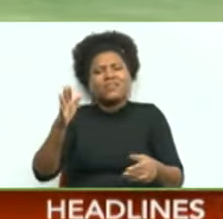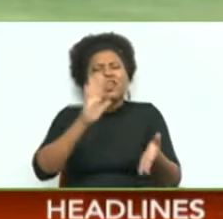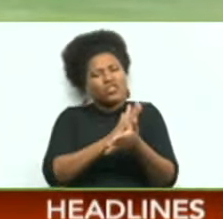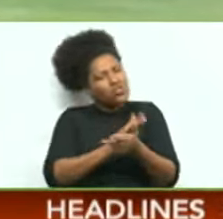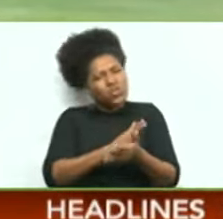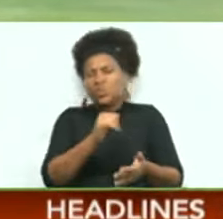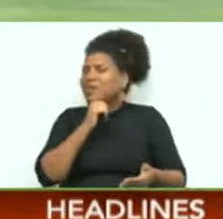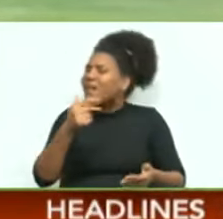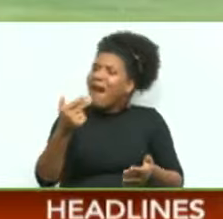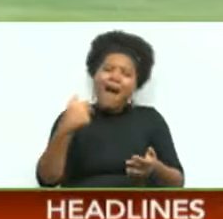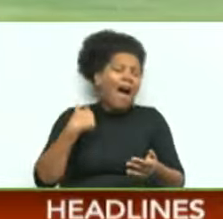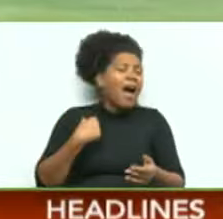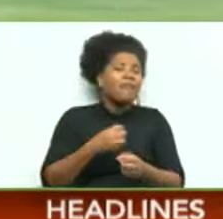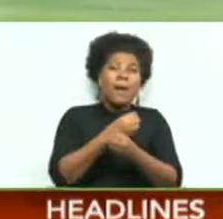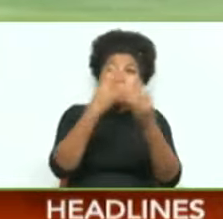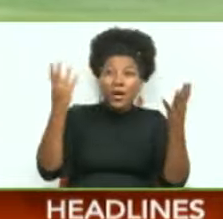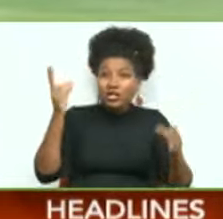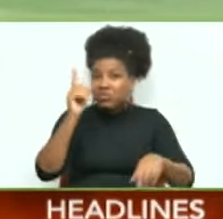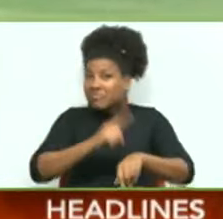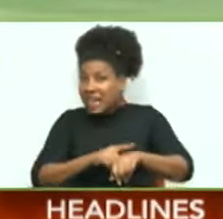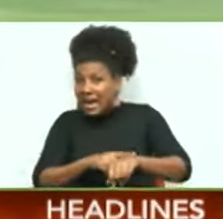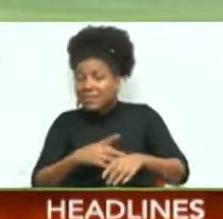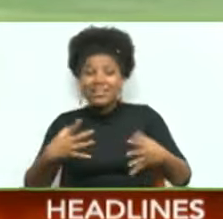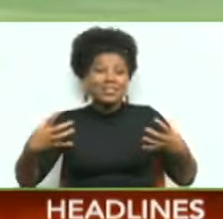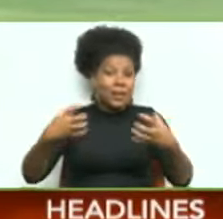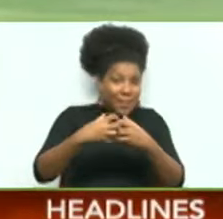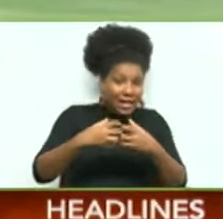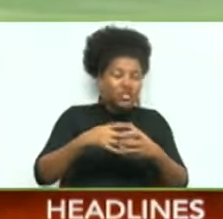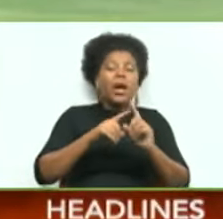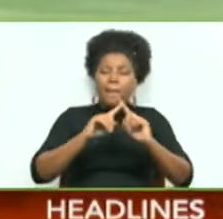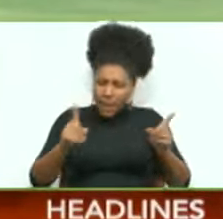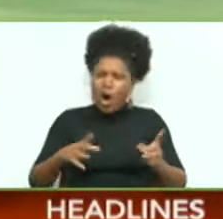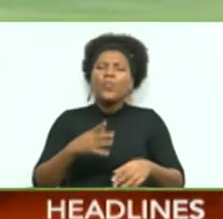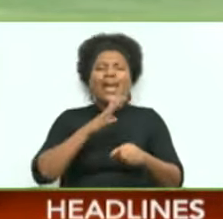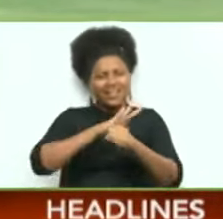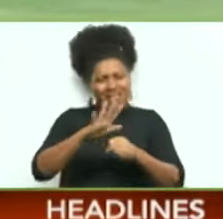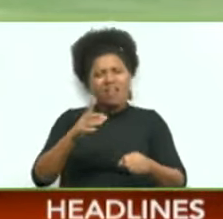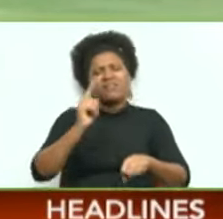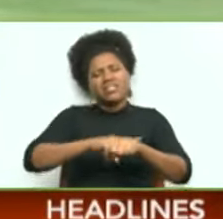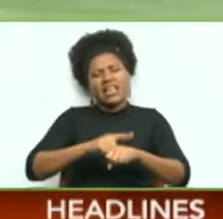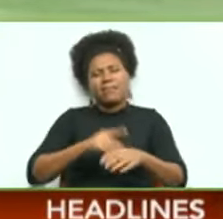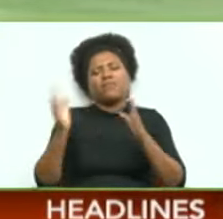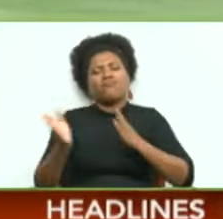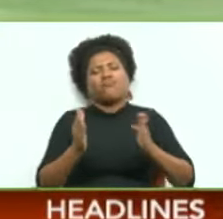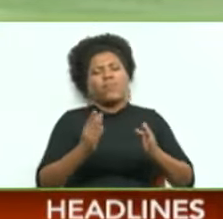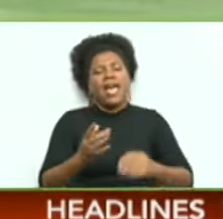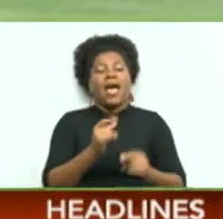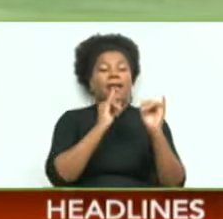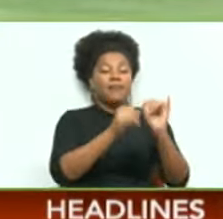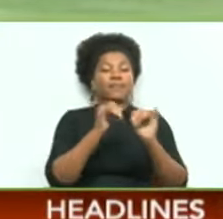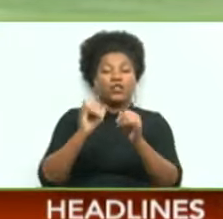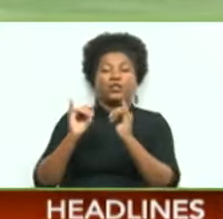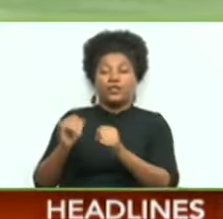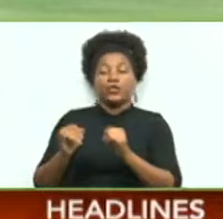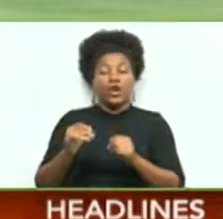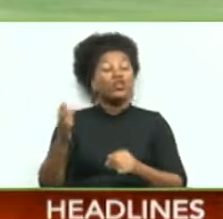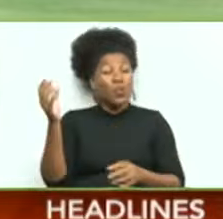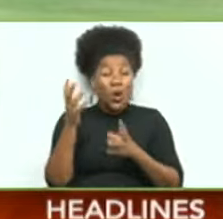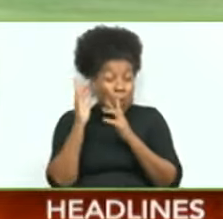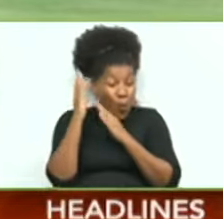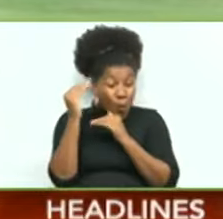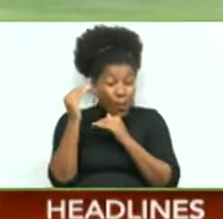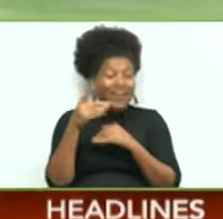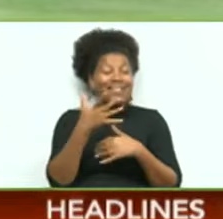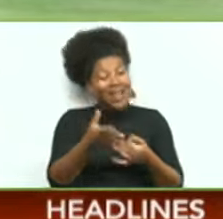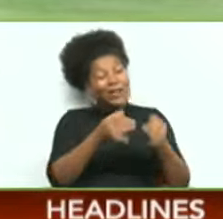have much time as a team to gel, but we had enough time to prepare individually. So we're hoping all the individual preparation now we're going